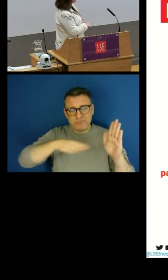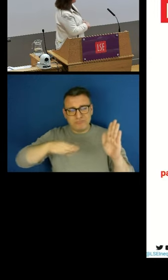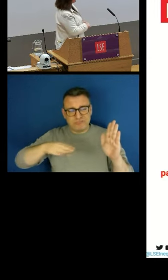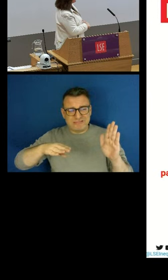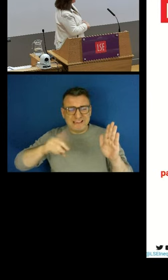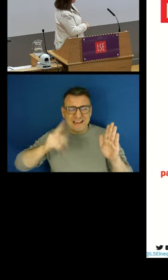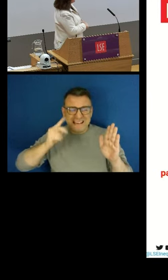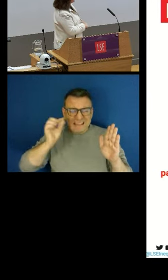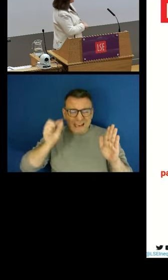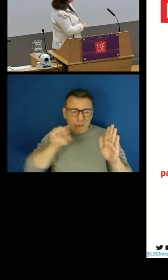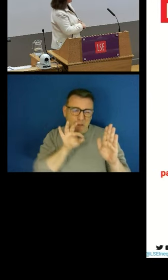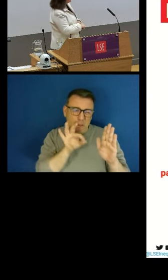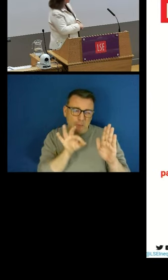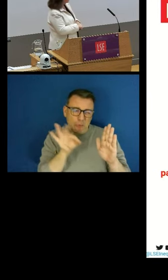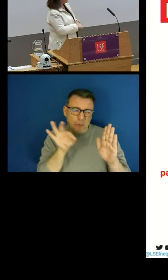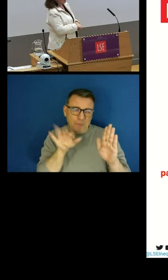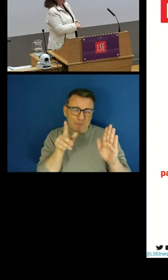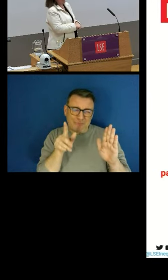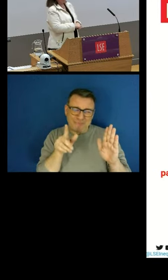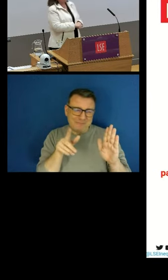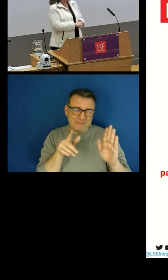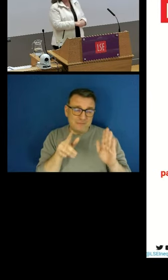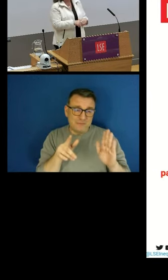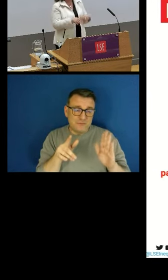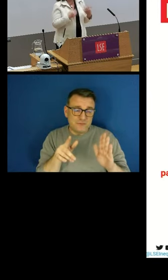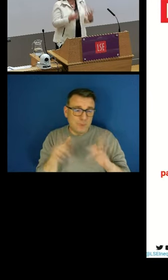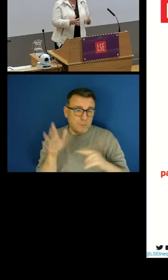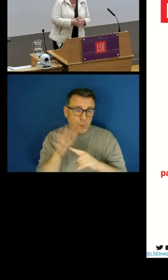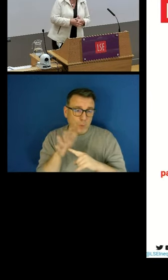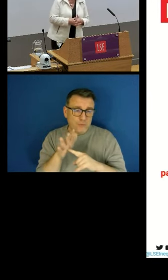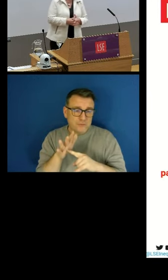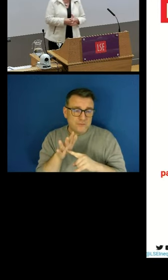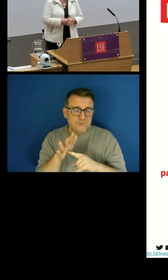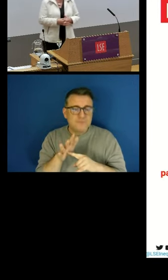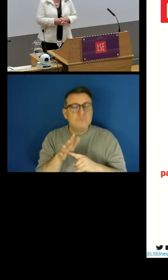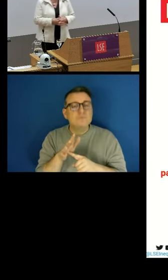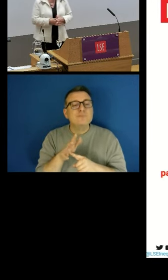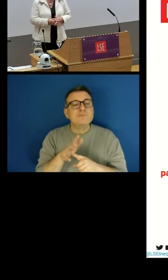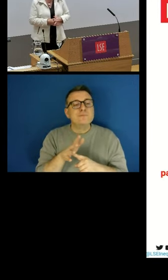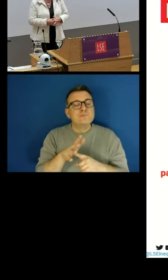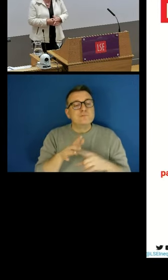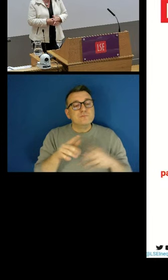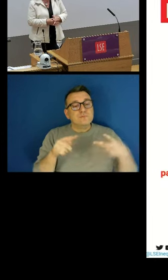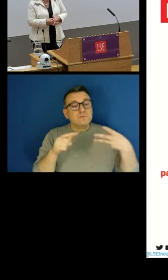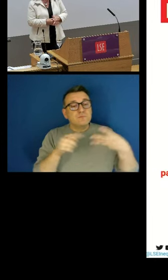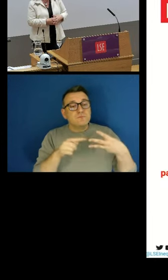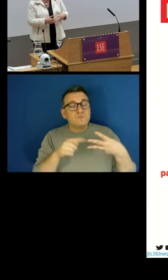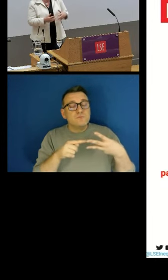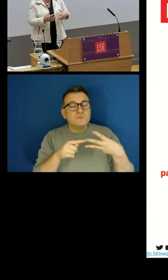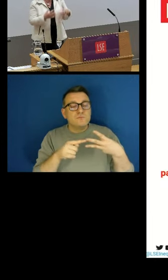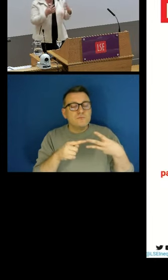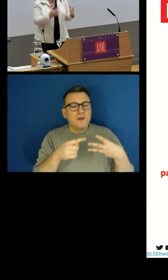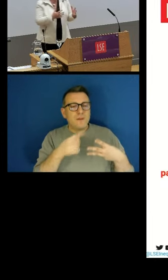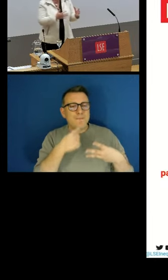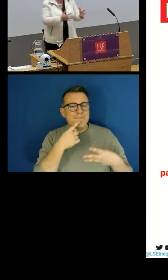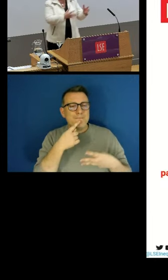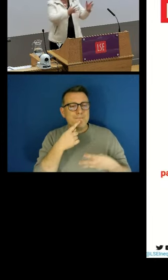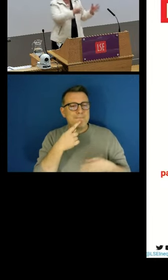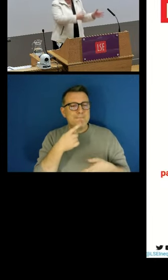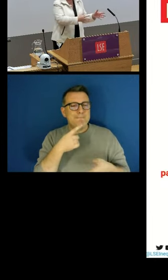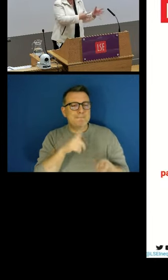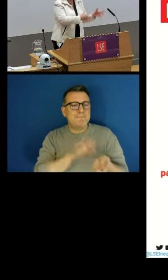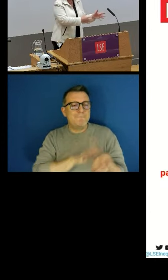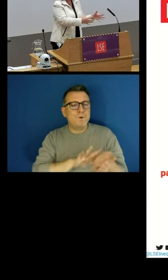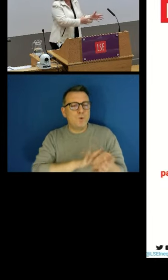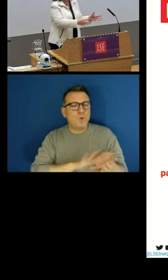significantly. The blue line on this graph is this intensity of deprivation that I was talking about. So if Abdul says